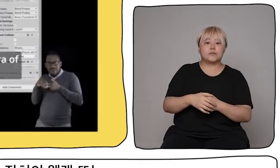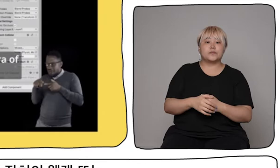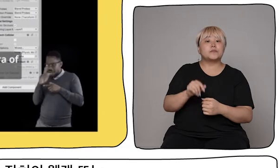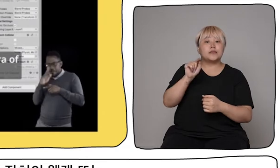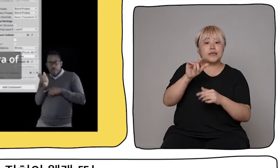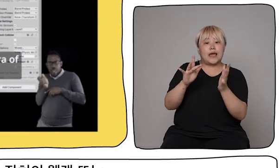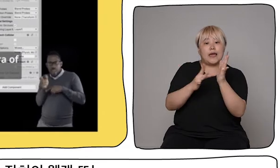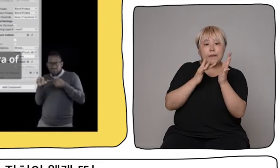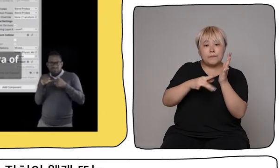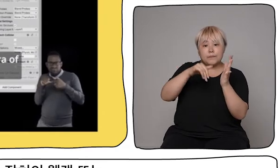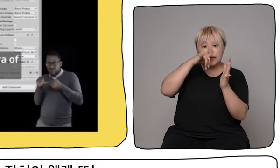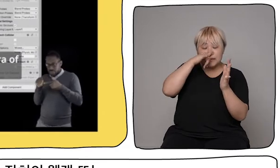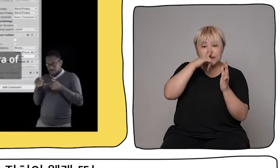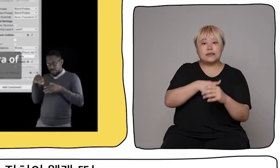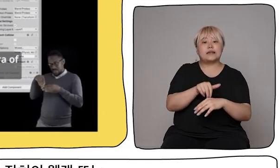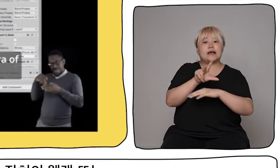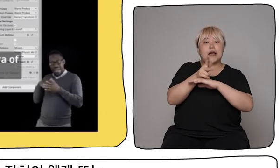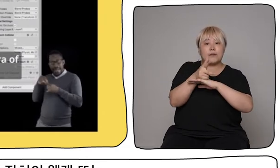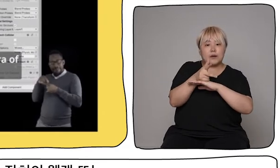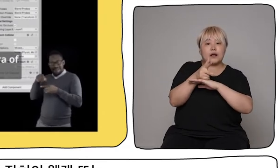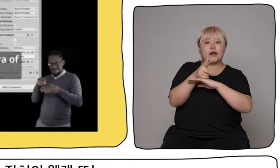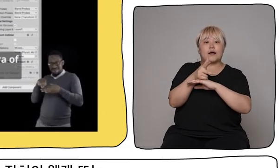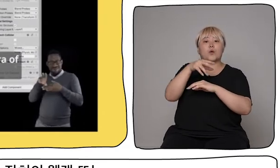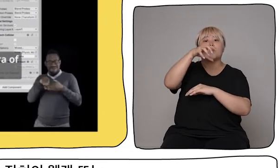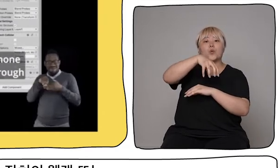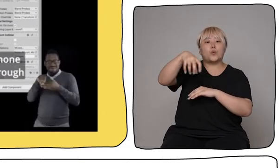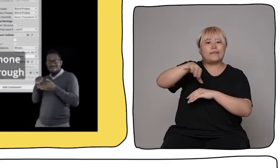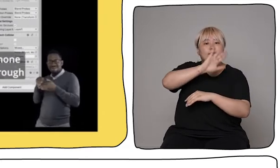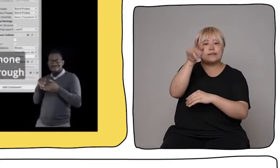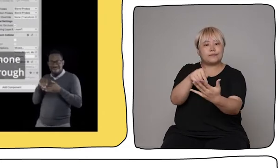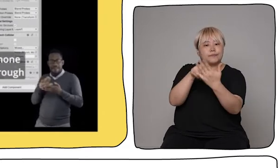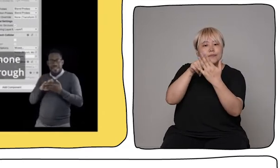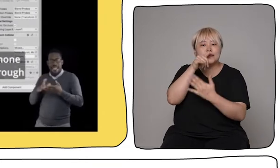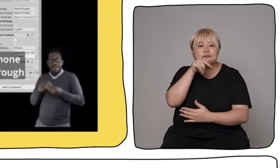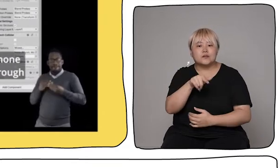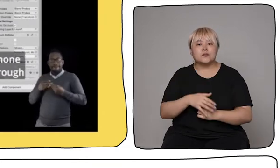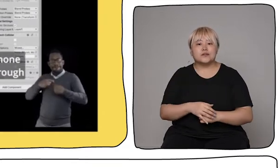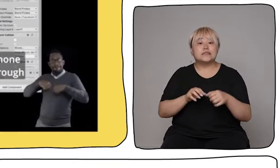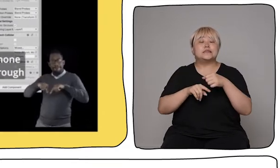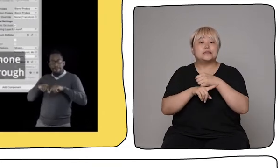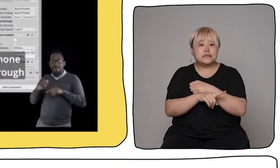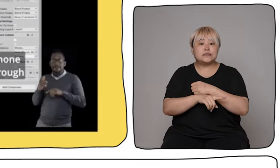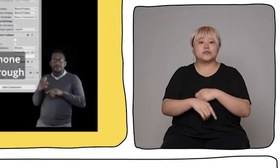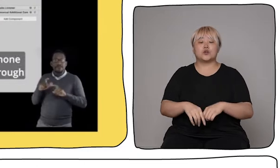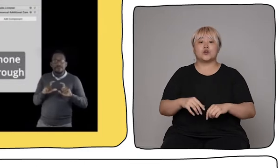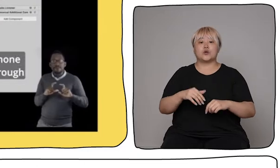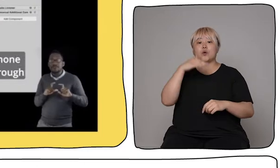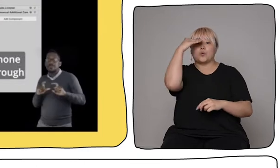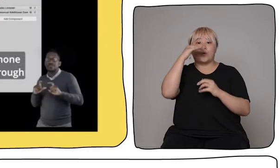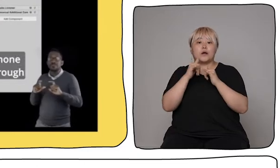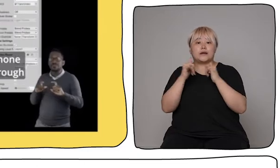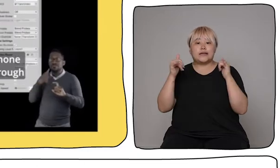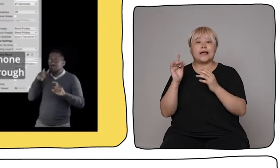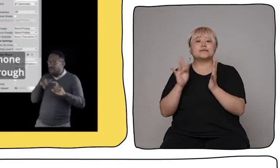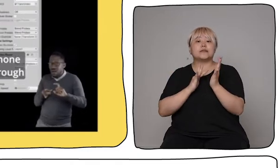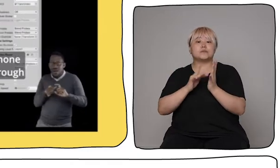back camera of any device that this app is running on which allows us to effectively turn the phone or smartphone of an audience member into